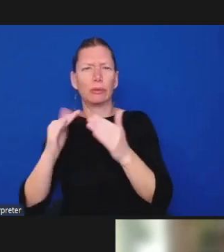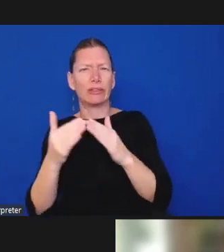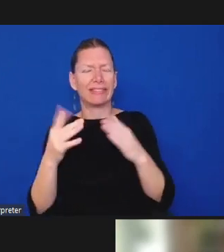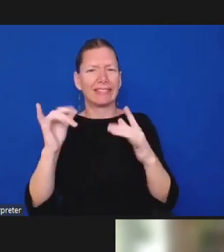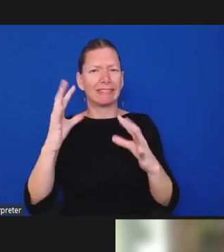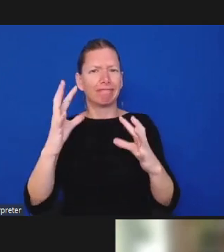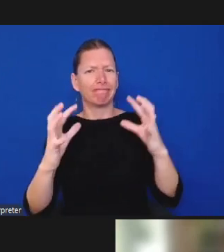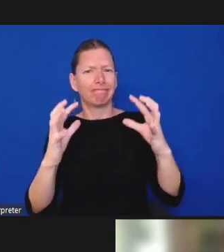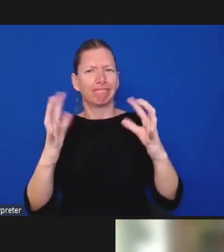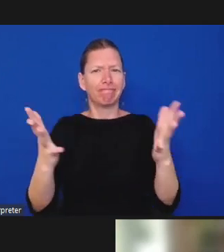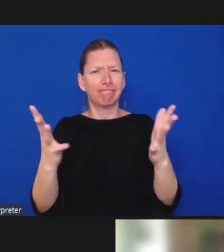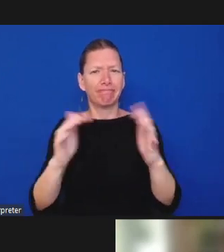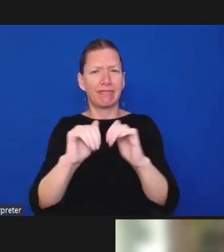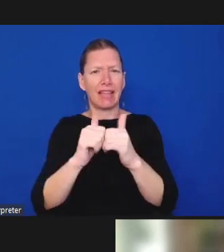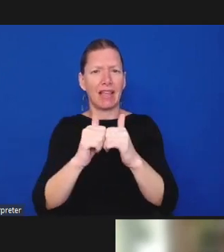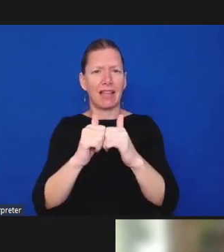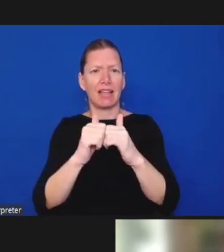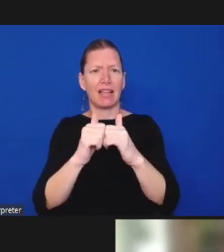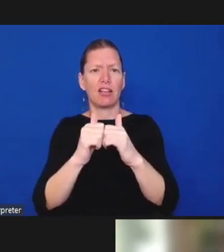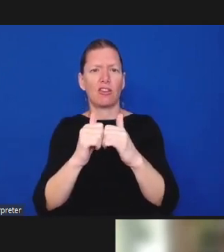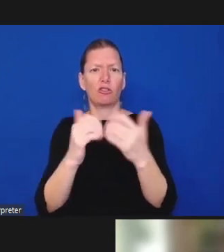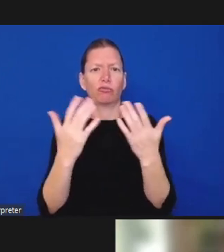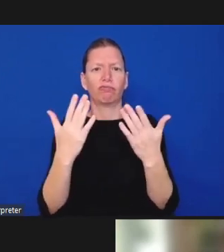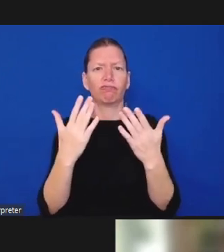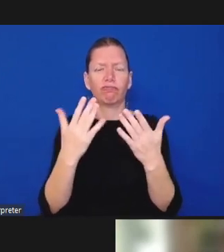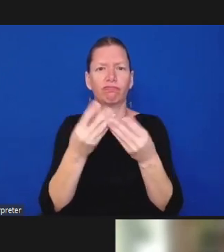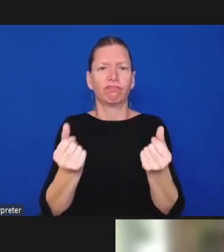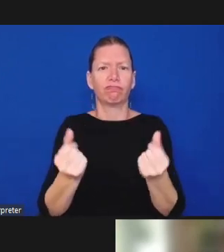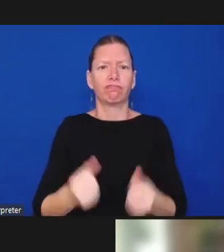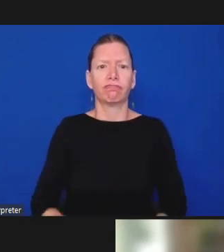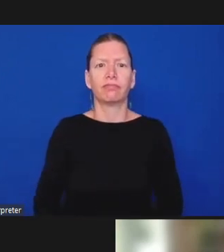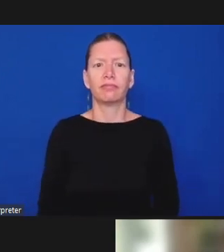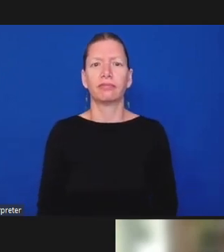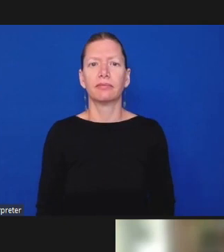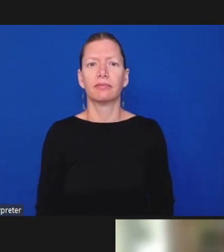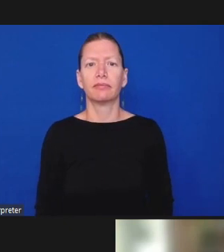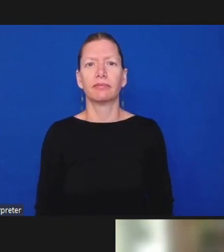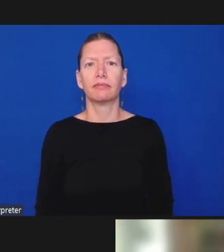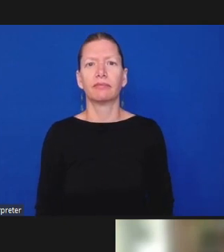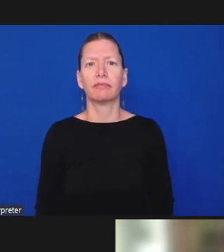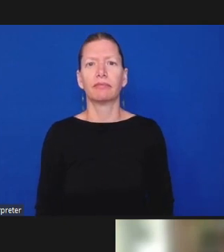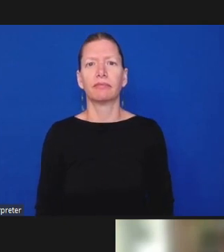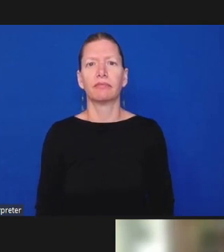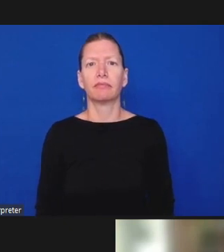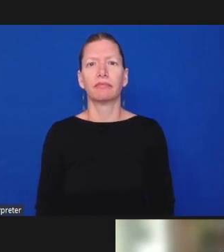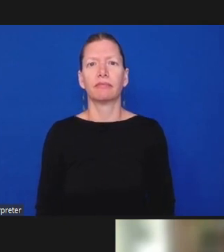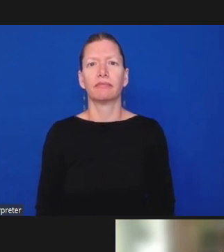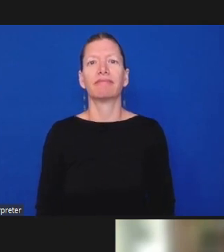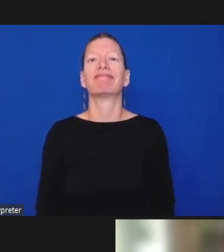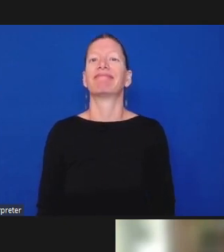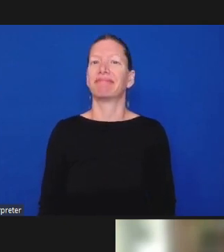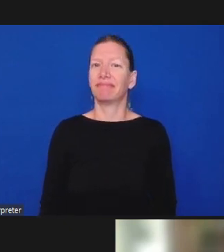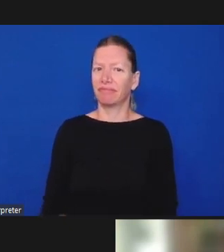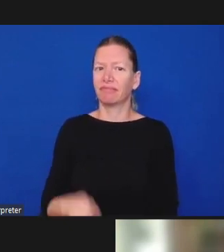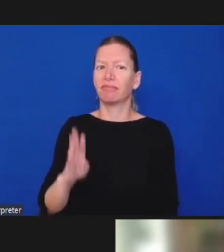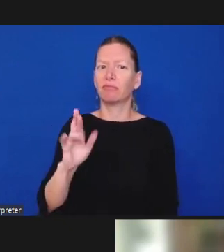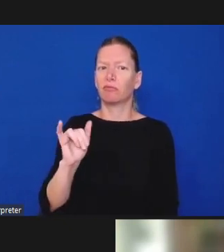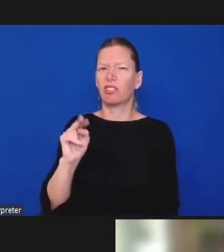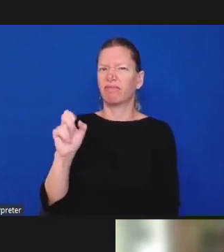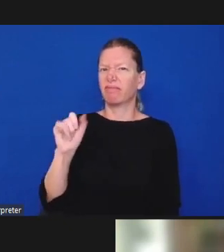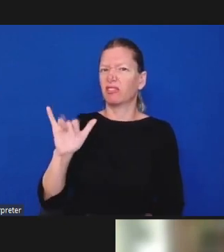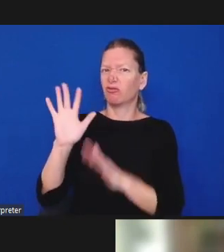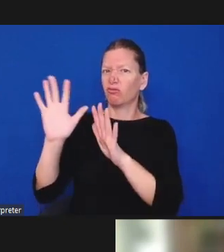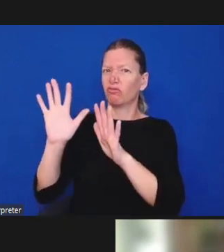let's see i see um annalise uh has raised their hand so um i guess annalise from kqed